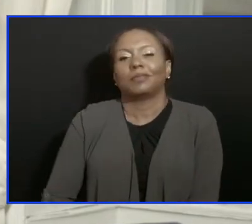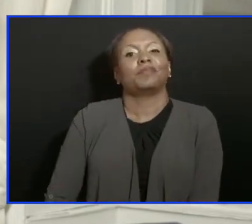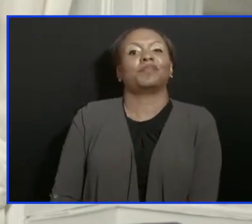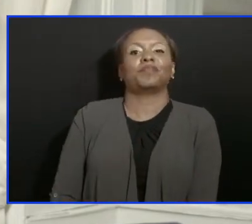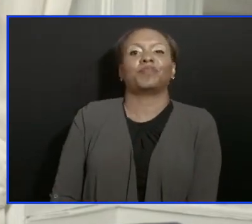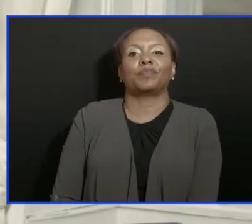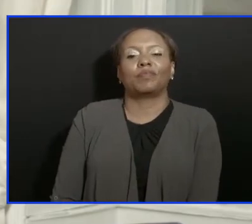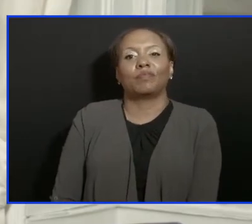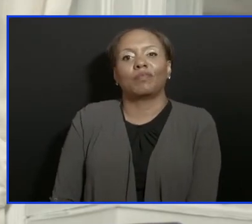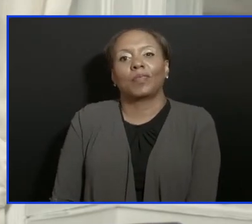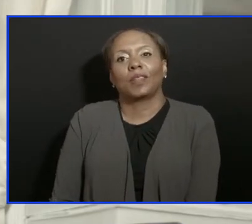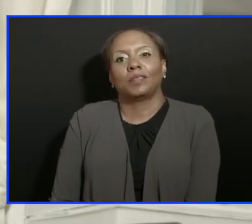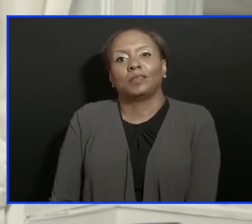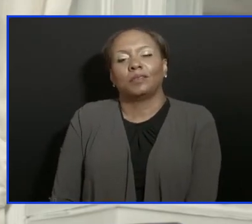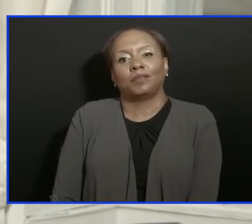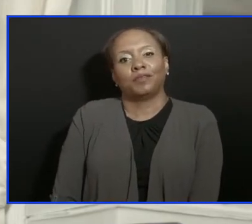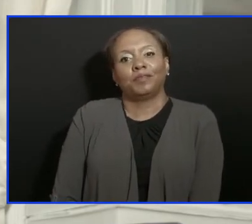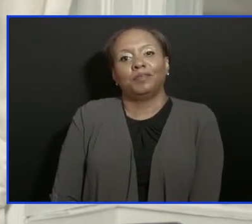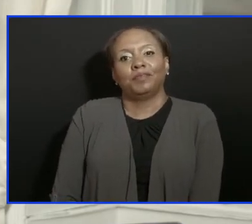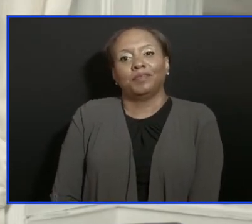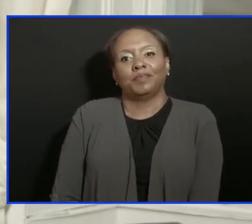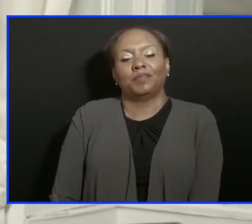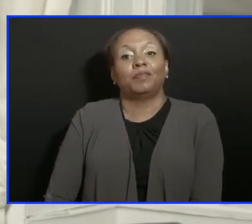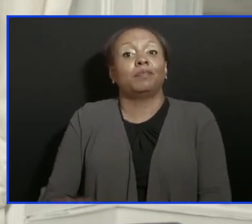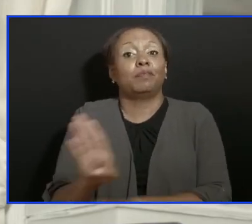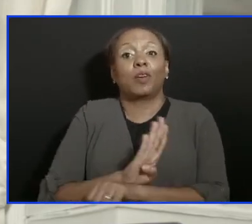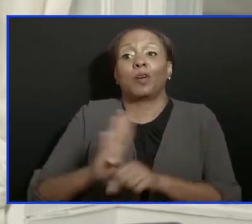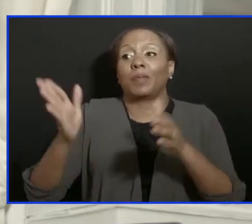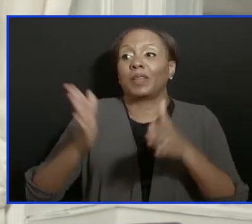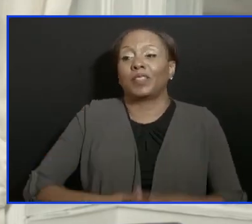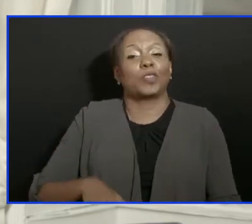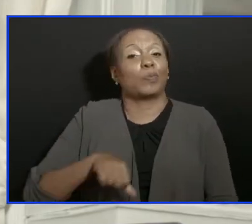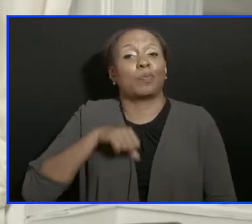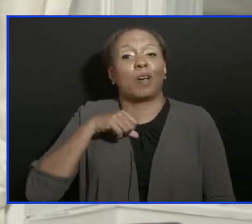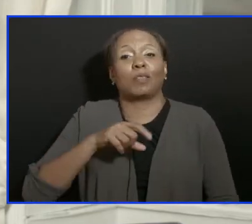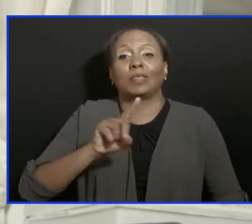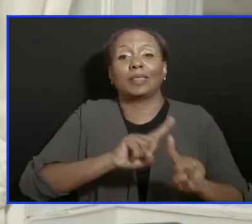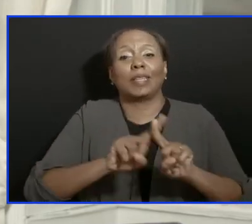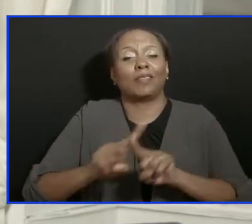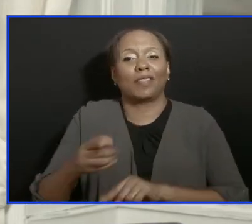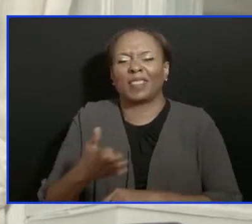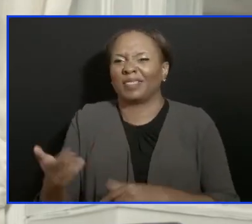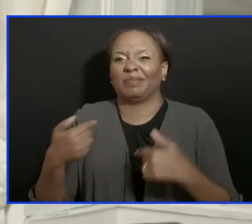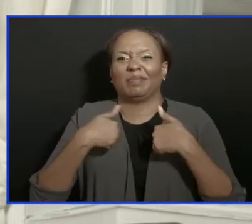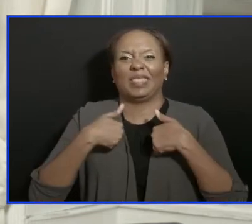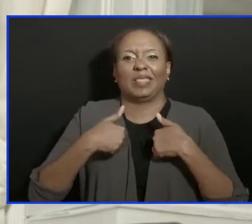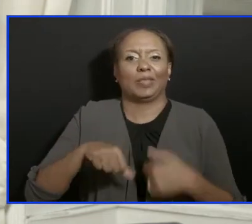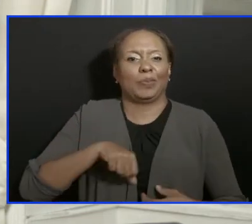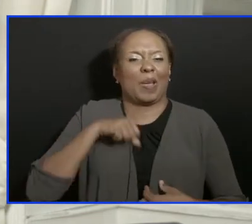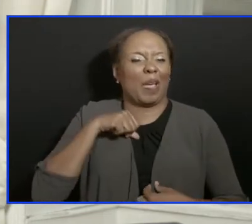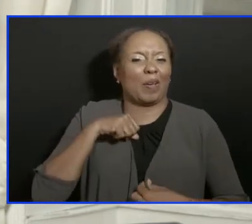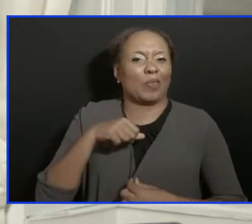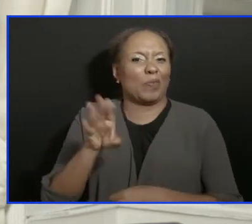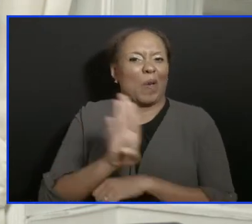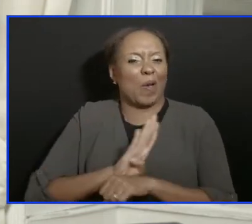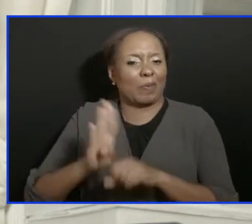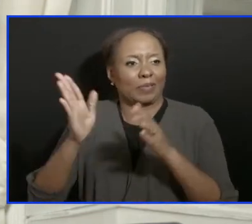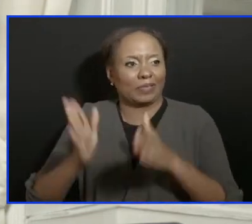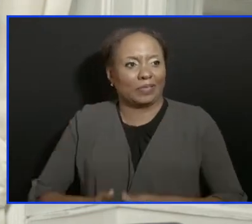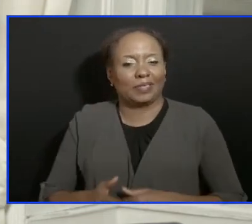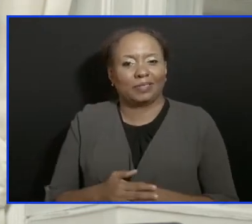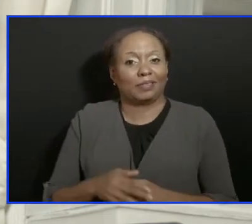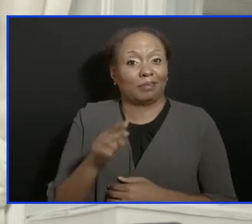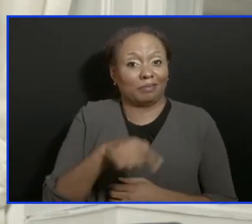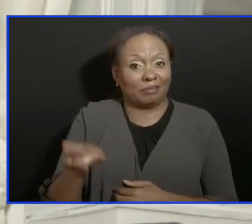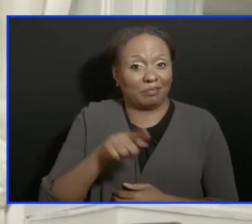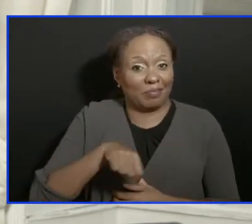know Barbados is often very proud of many things. I'm proud to be a Barbadian, I'm on the ground here and you listen to me are